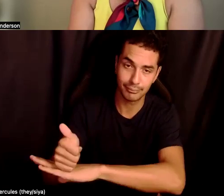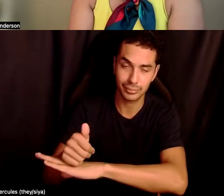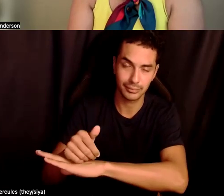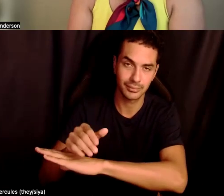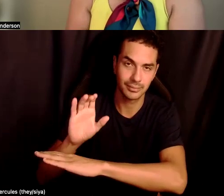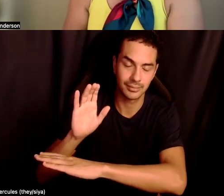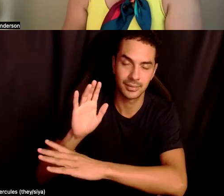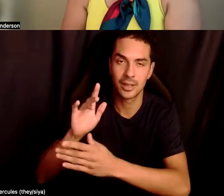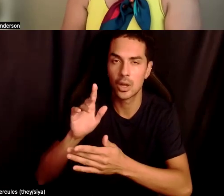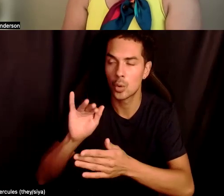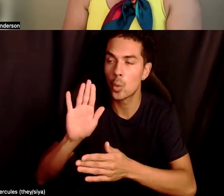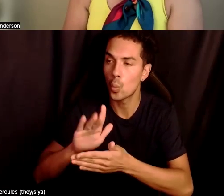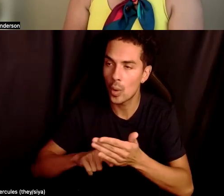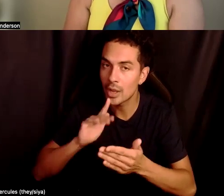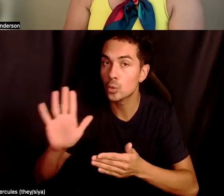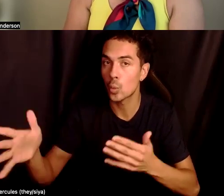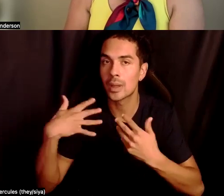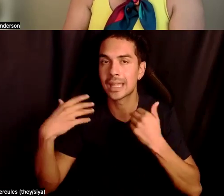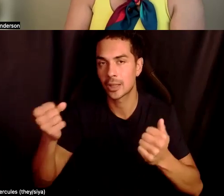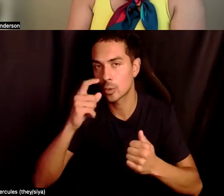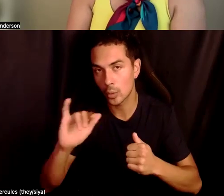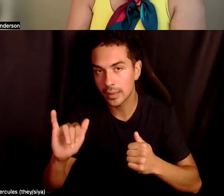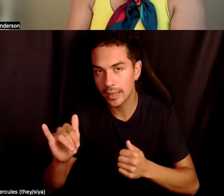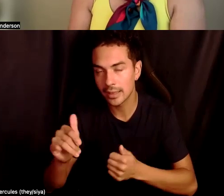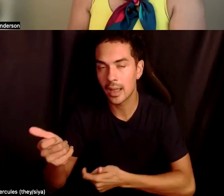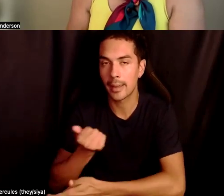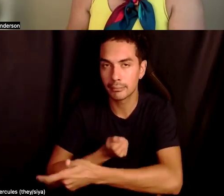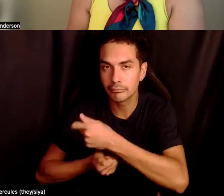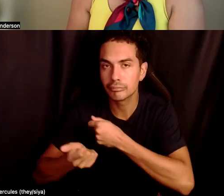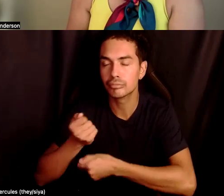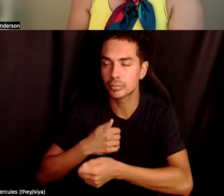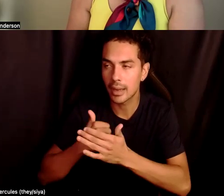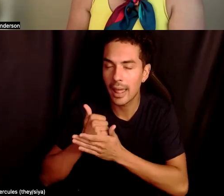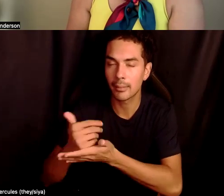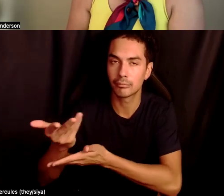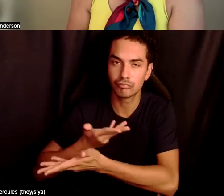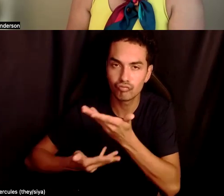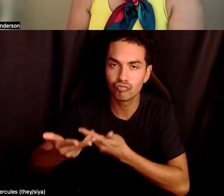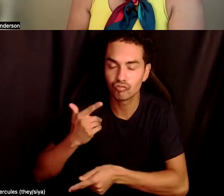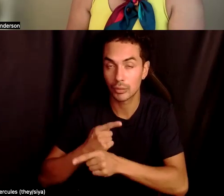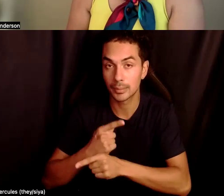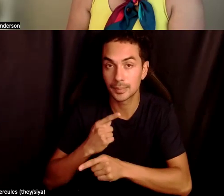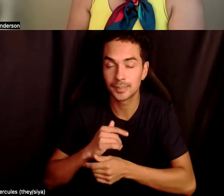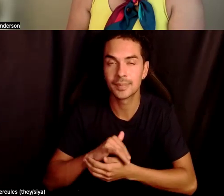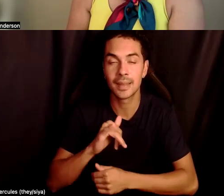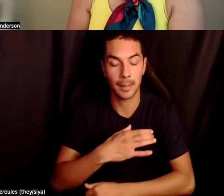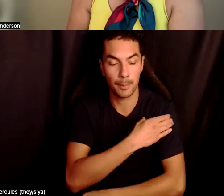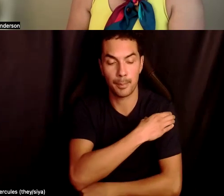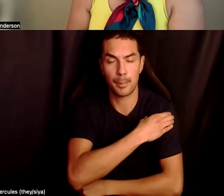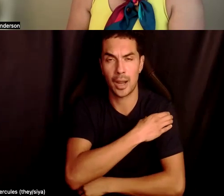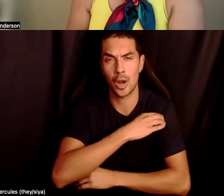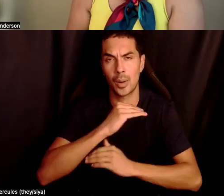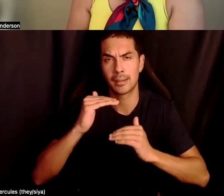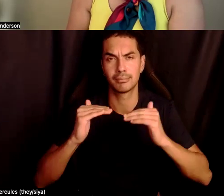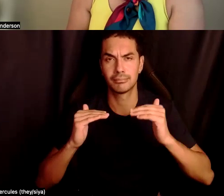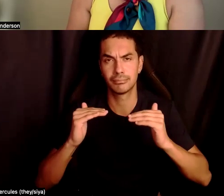what their healing looks like. And then just like you meant, just like you mentioned, um, in regards to that power that, um,